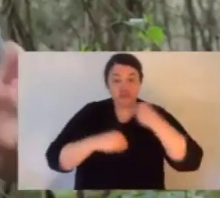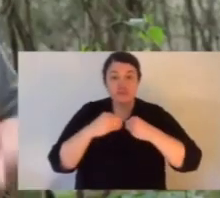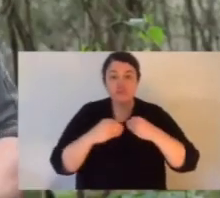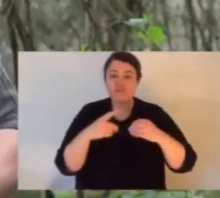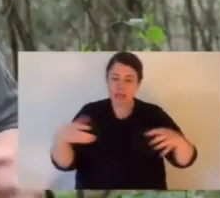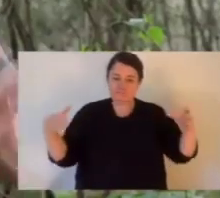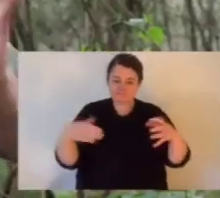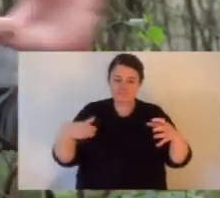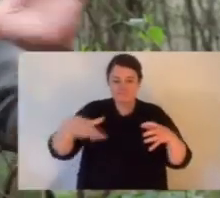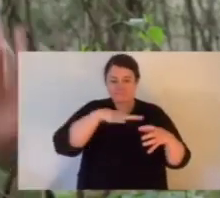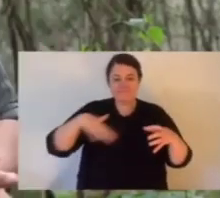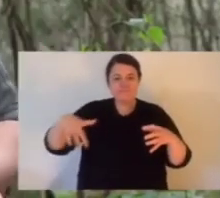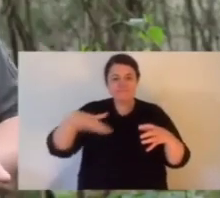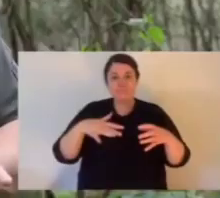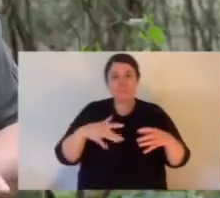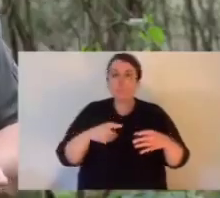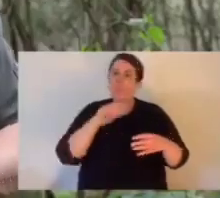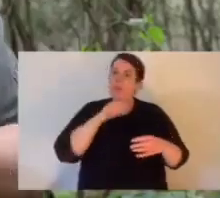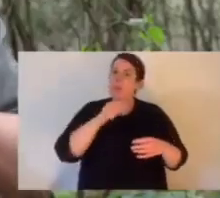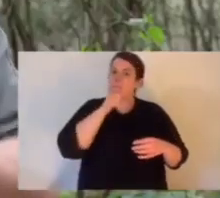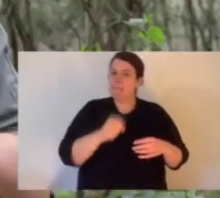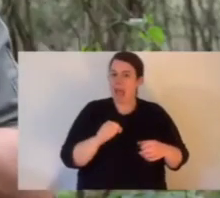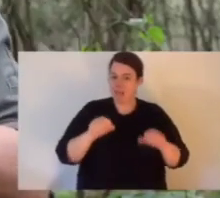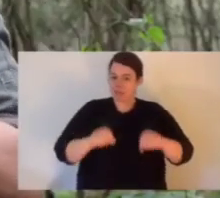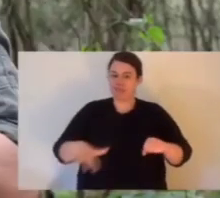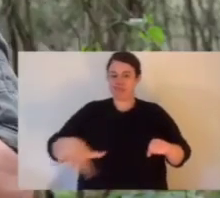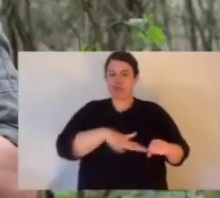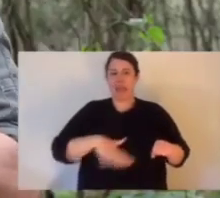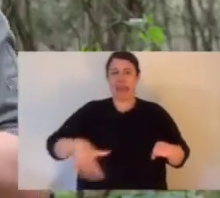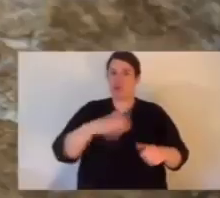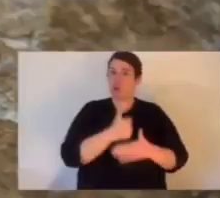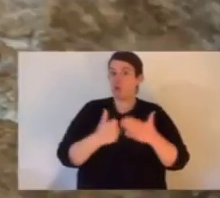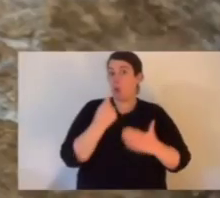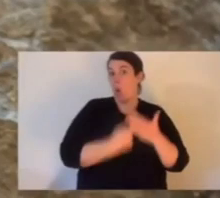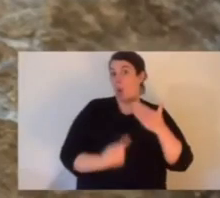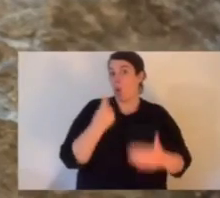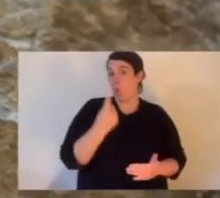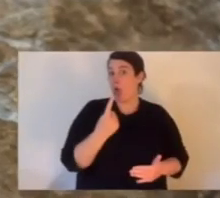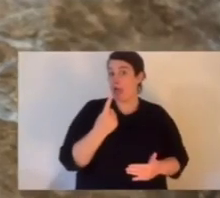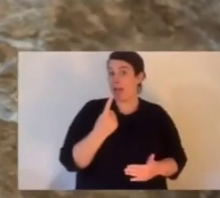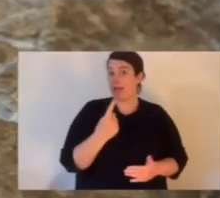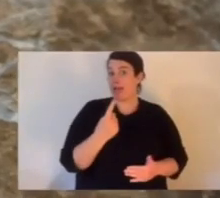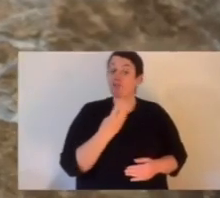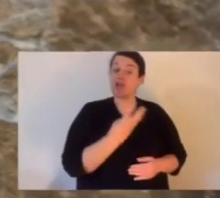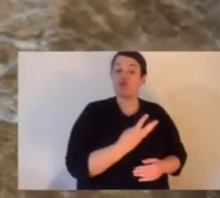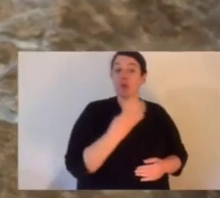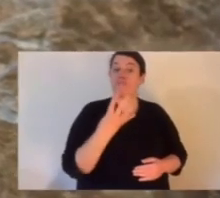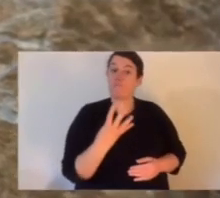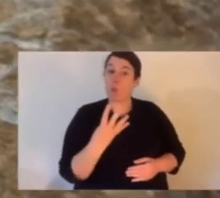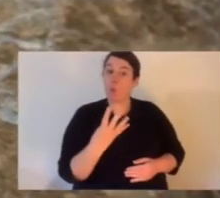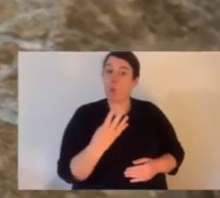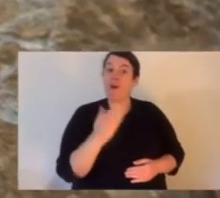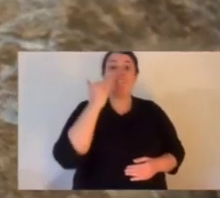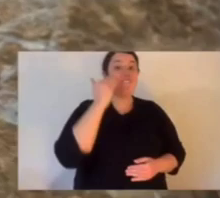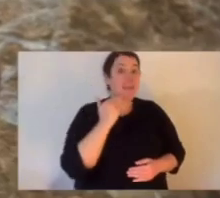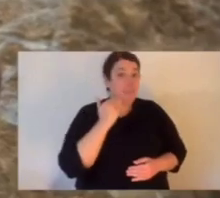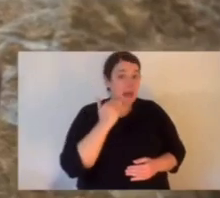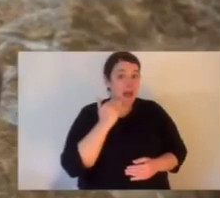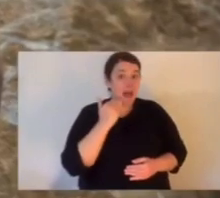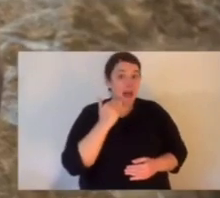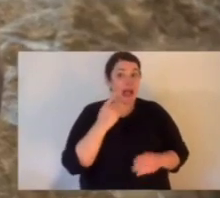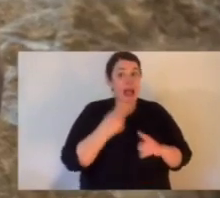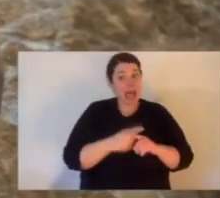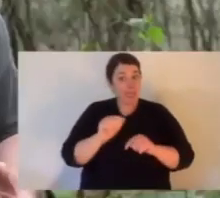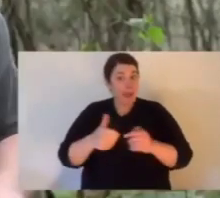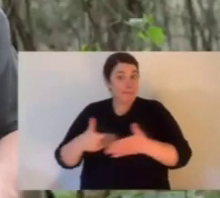so you'll get an area of suitable habitat and the habitat is generally they live on the rocks, but there's no food on the rocks. So they've